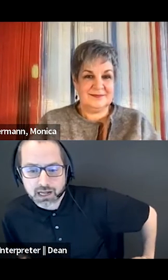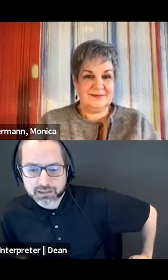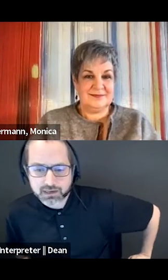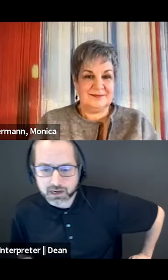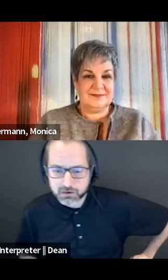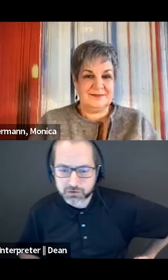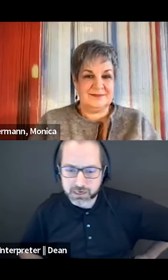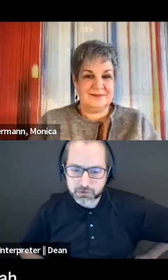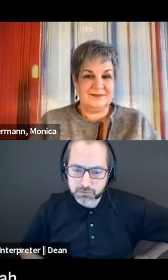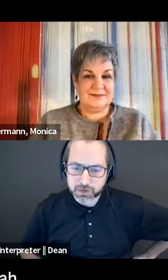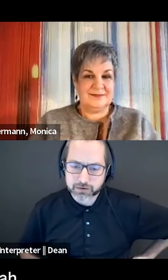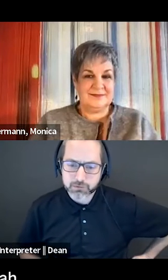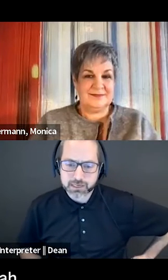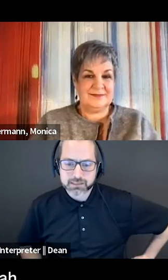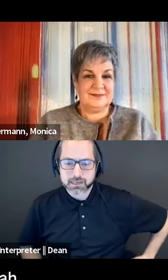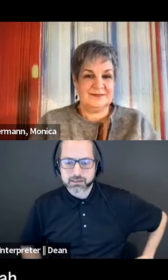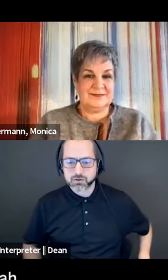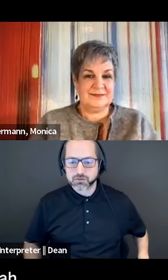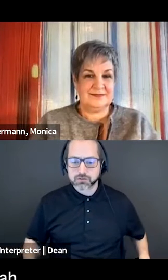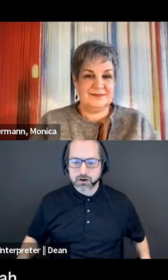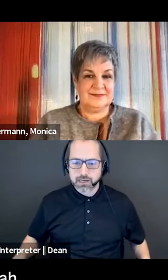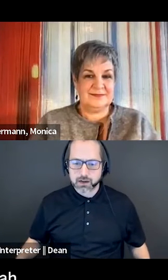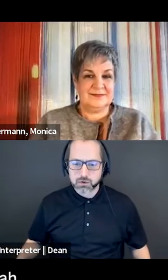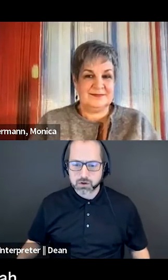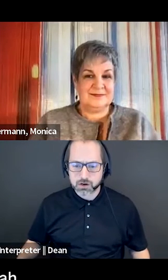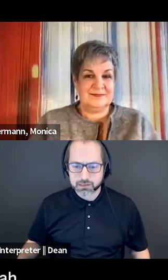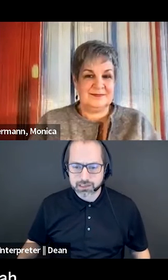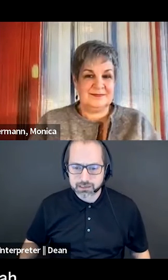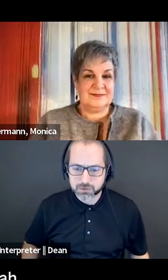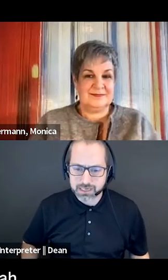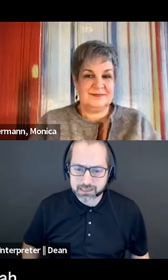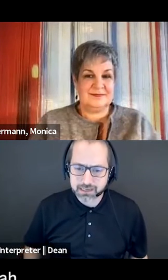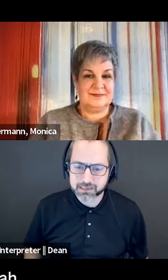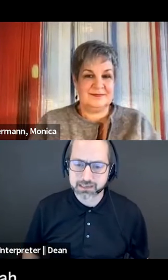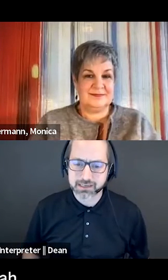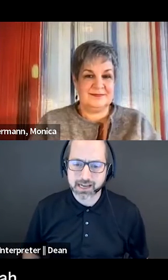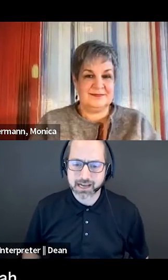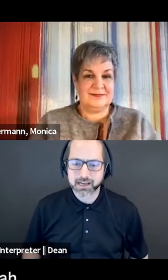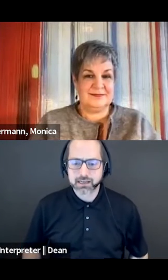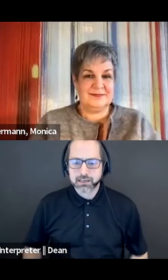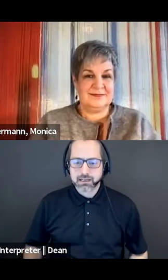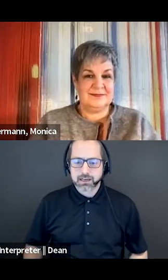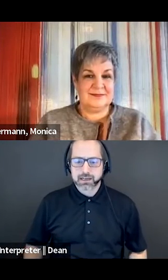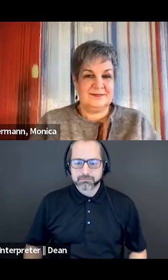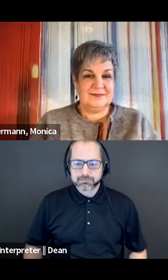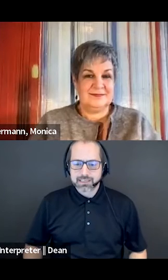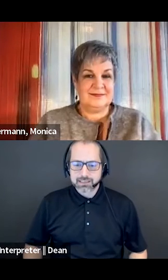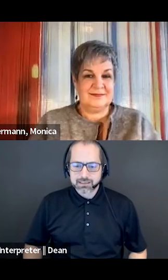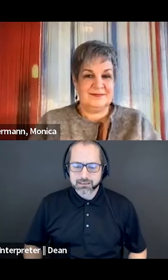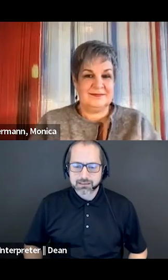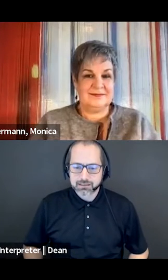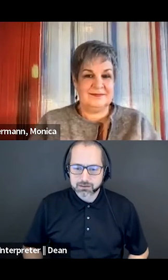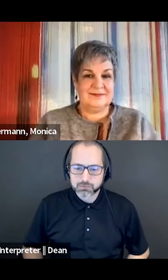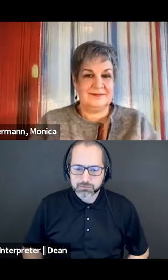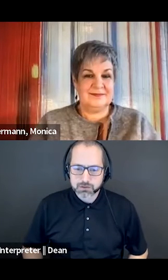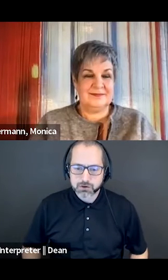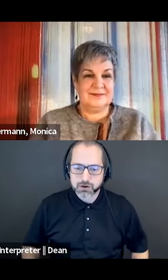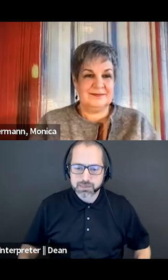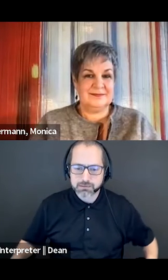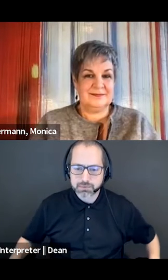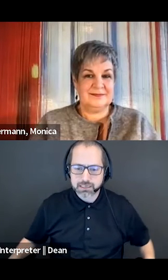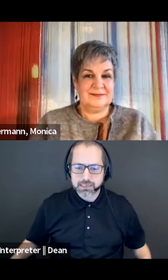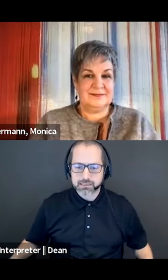Well, I think I agree with what everyone has said so far. Yeah, wholeheartedly agree that, yeah, the